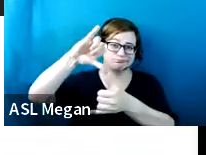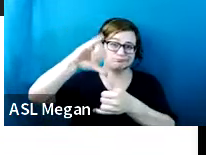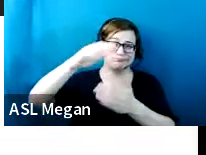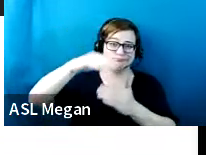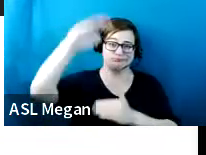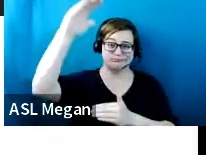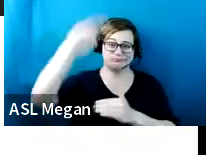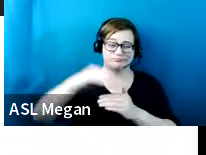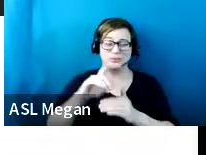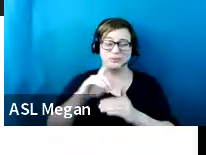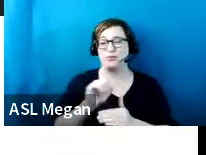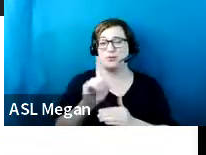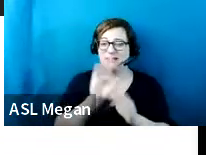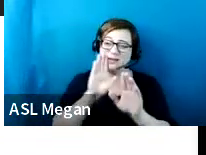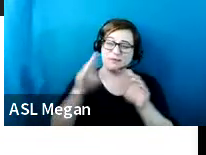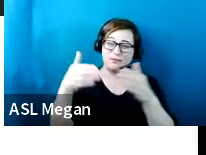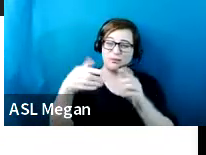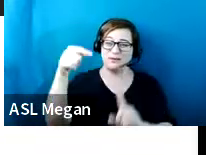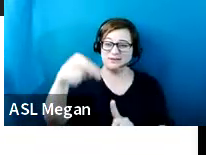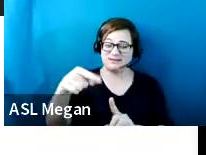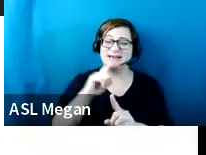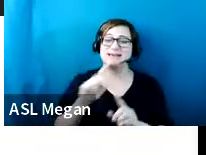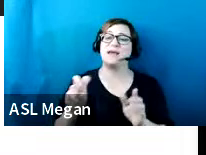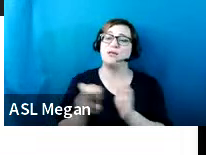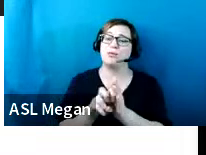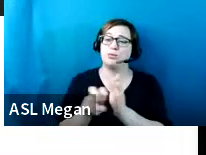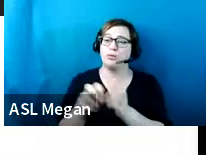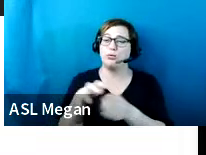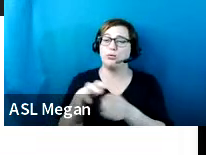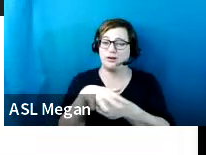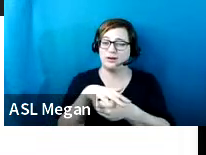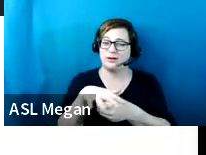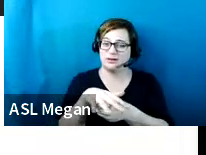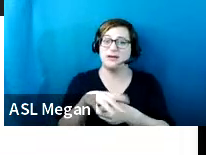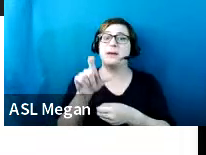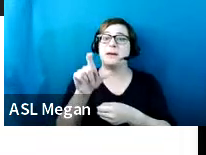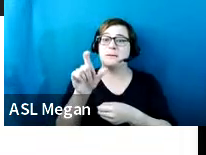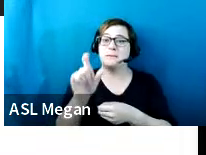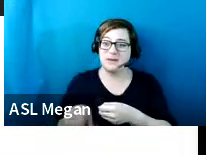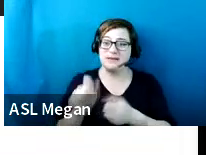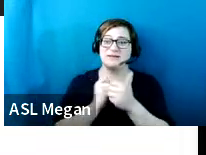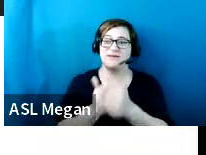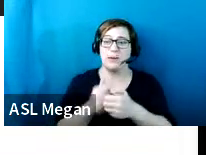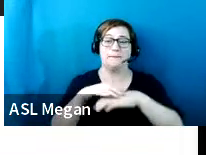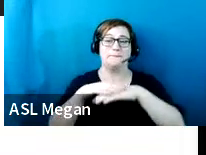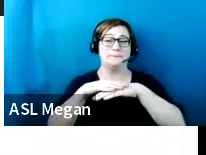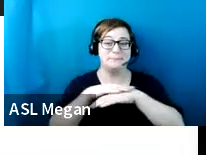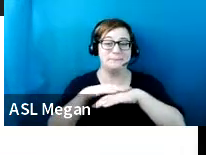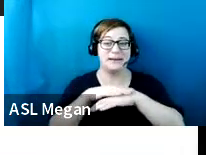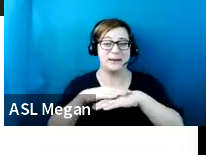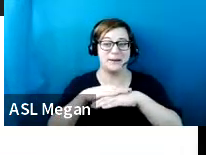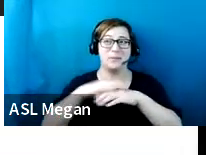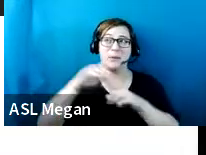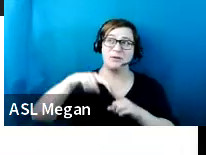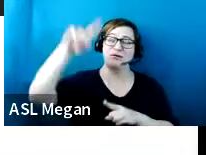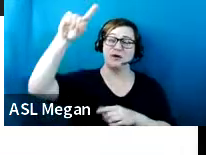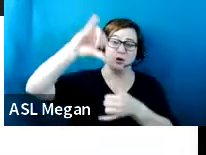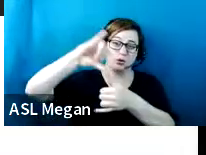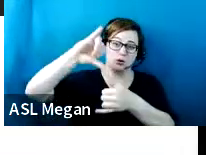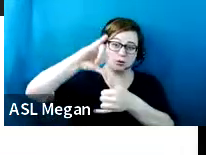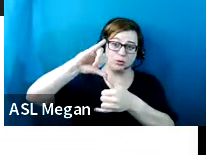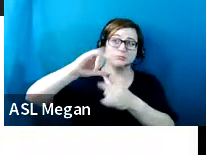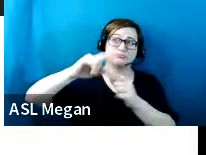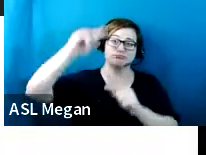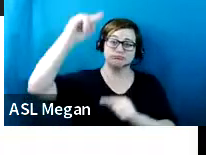passenger loading zones have to make sure that the minimum vertical clearance is nine and a half feet,